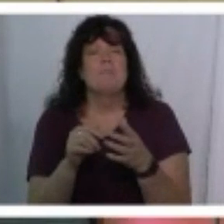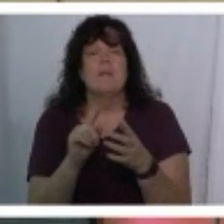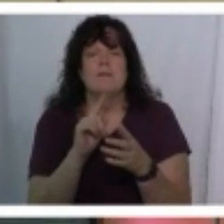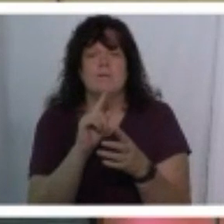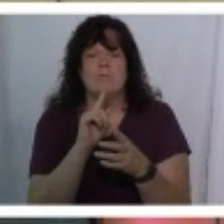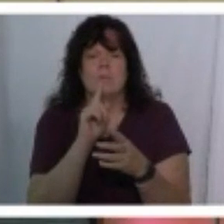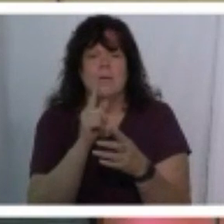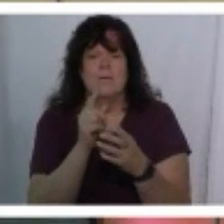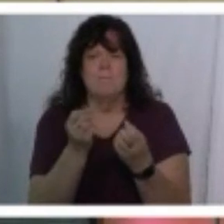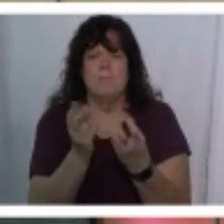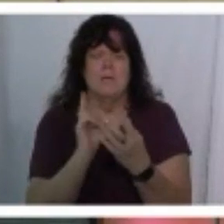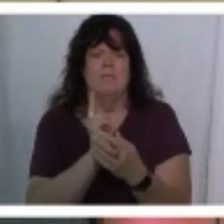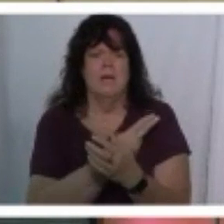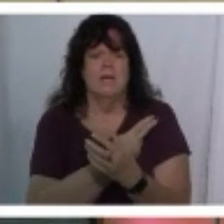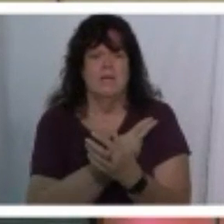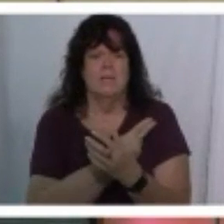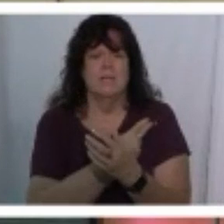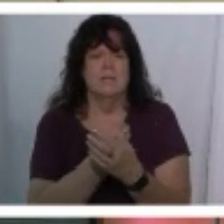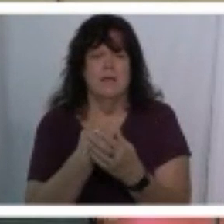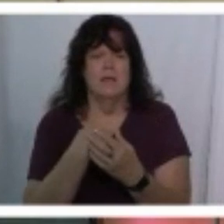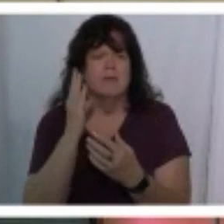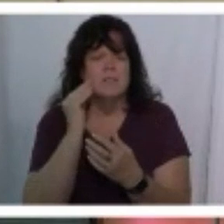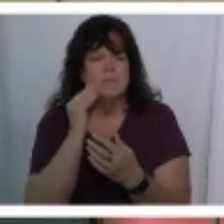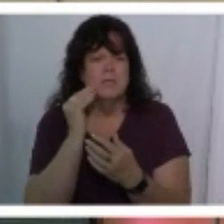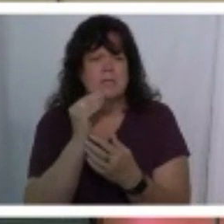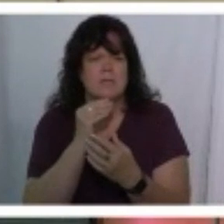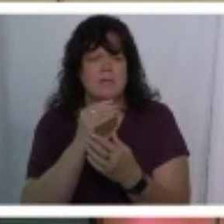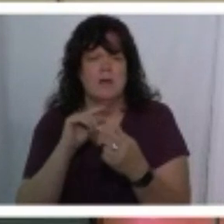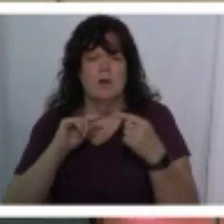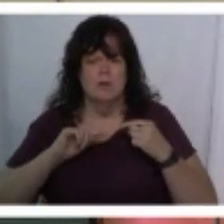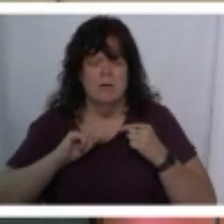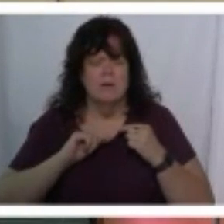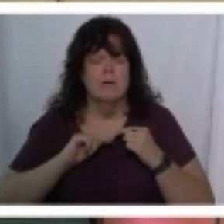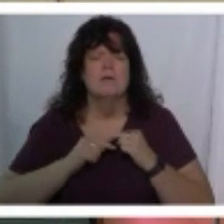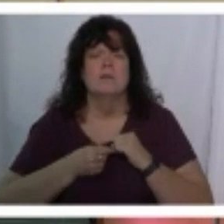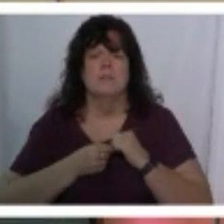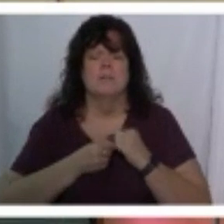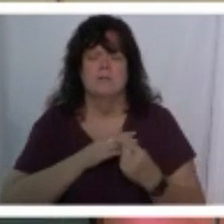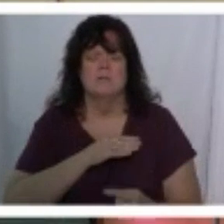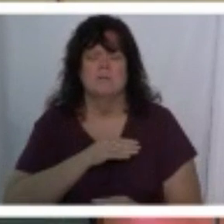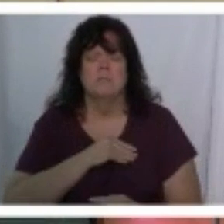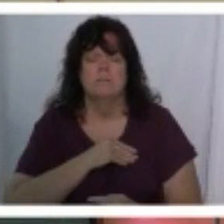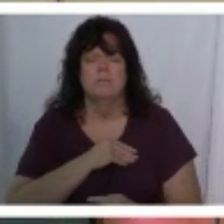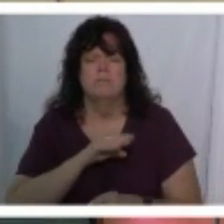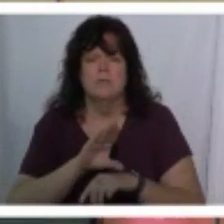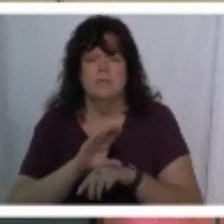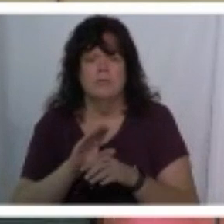you know like a lot of us got hurt beyond hurt um my church community